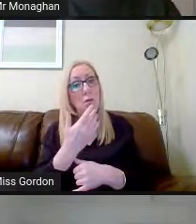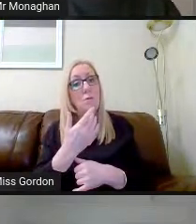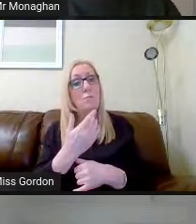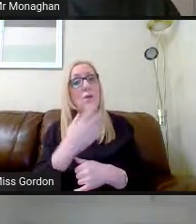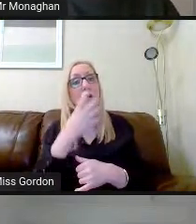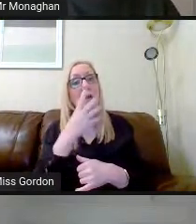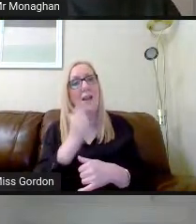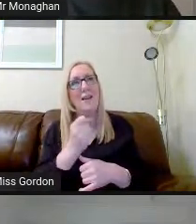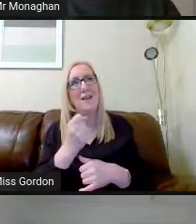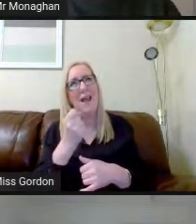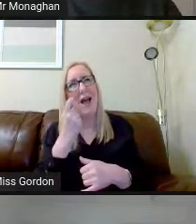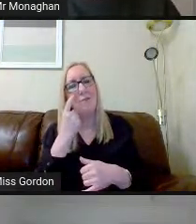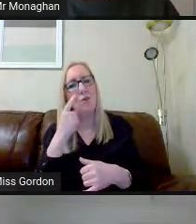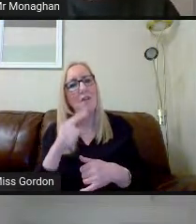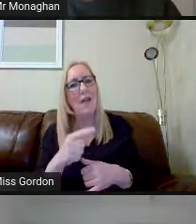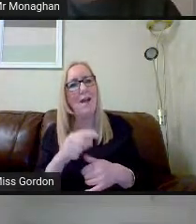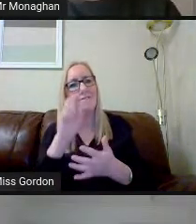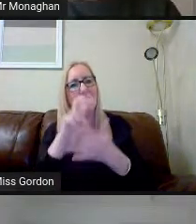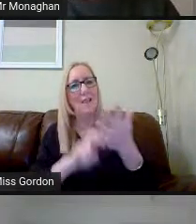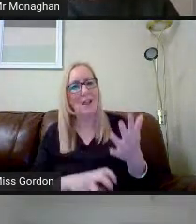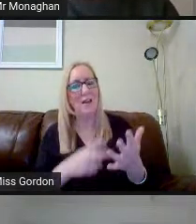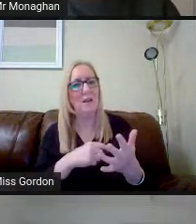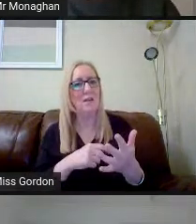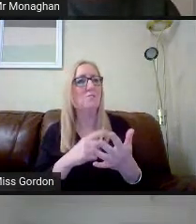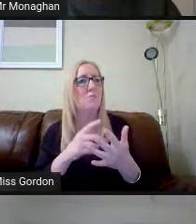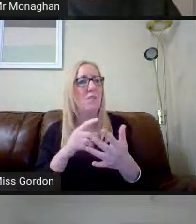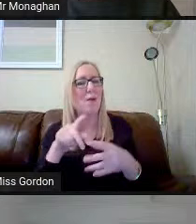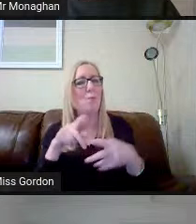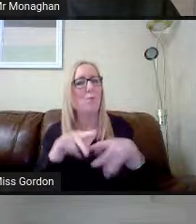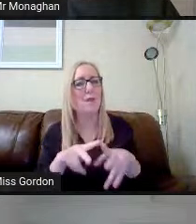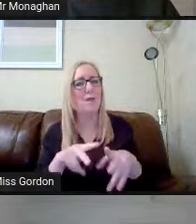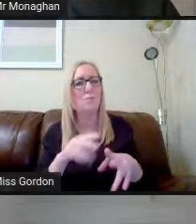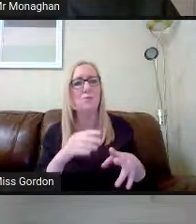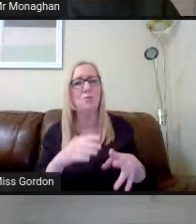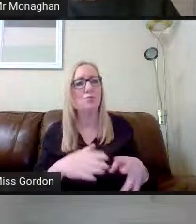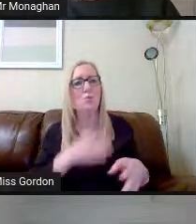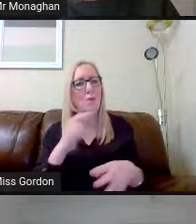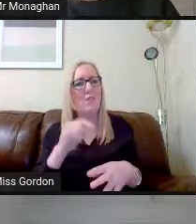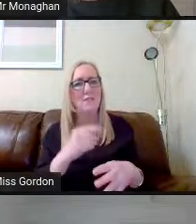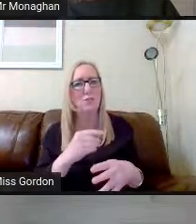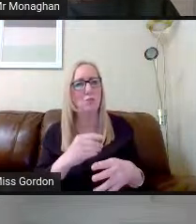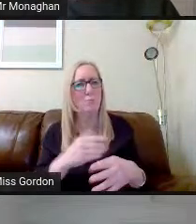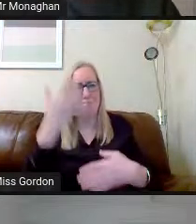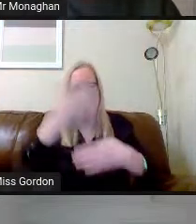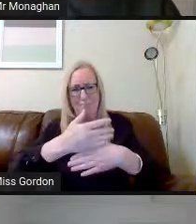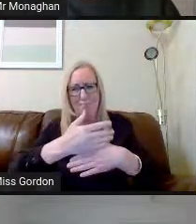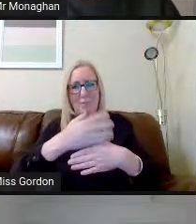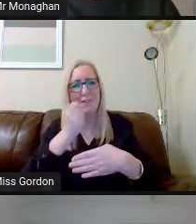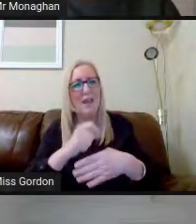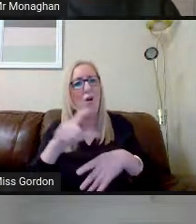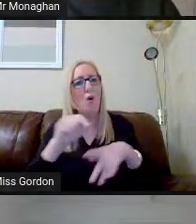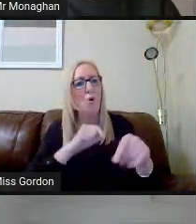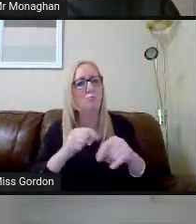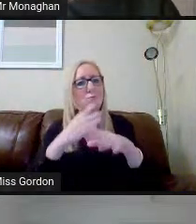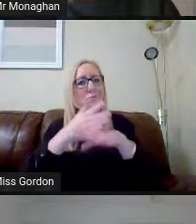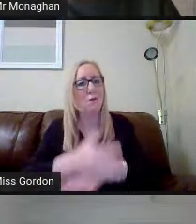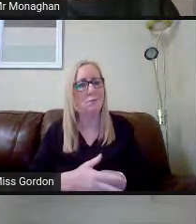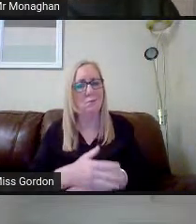have a look at that, filling it in for you and recording it that way. We don't want this to be a barrier to anyone getting their options in. OK,